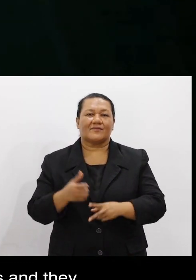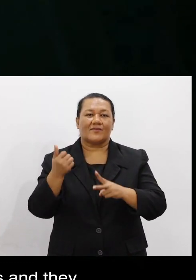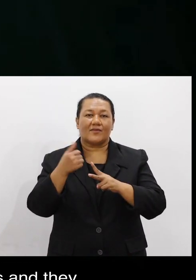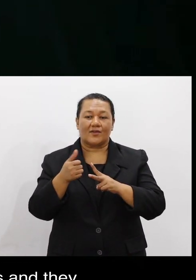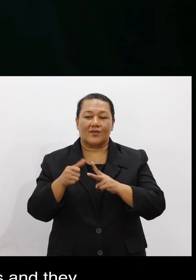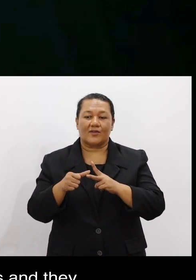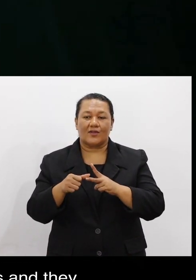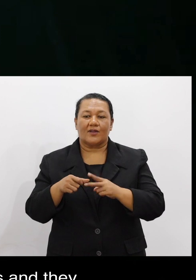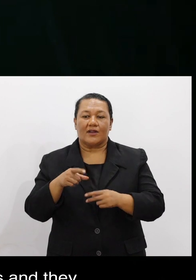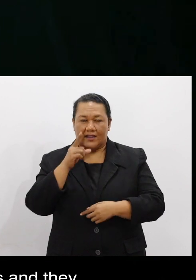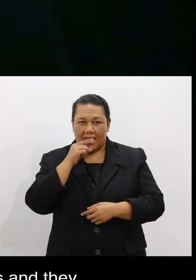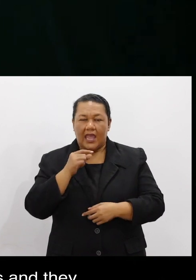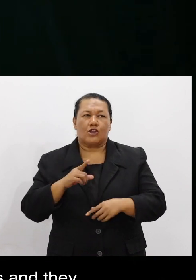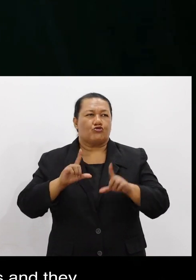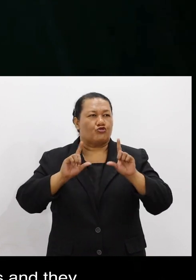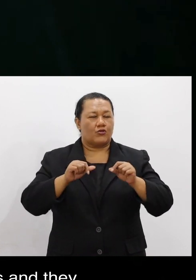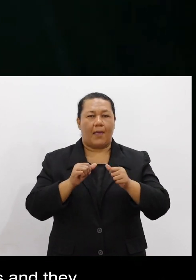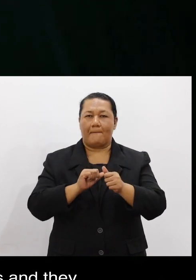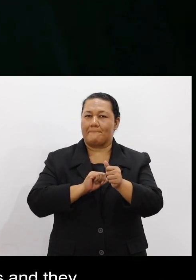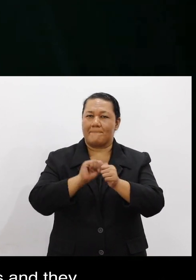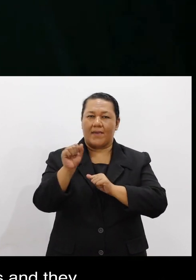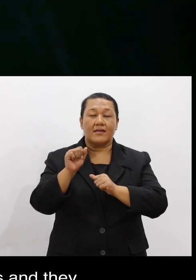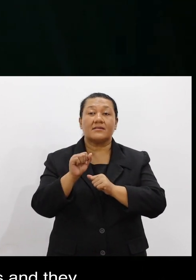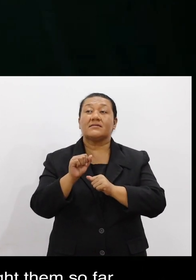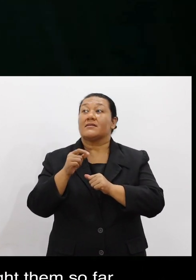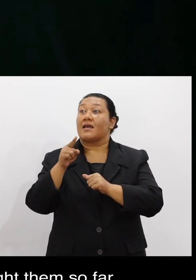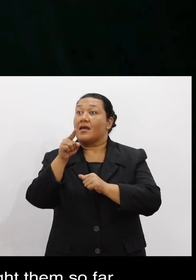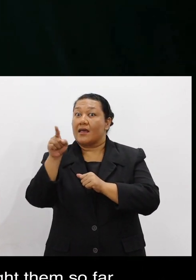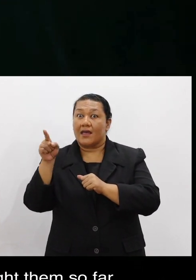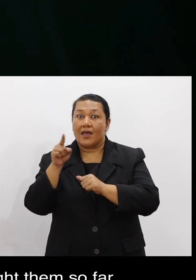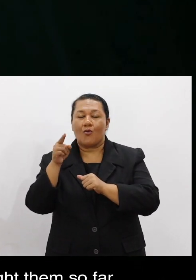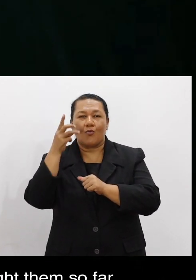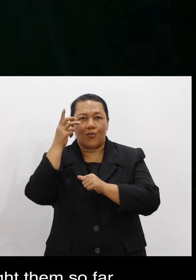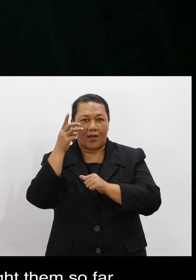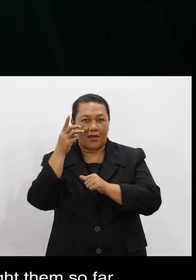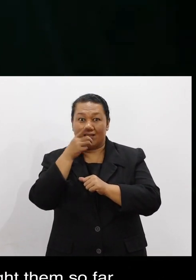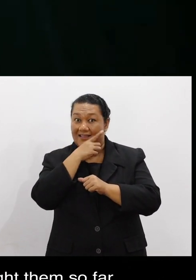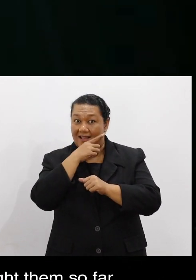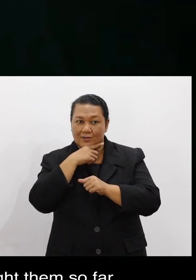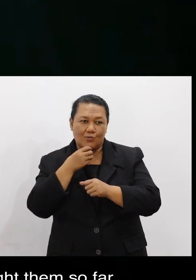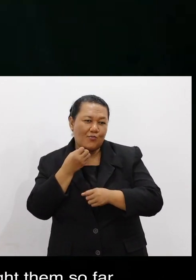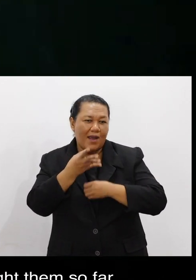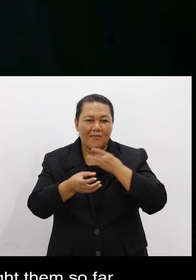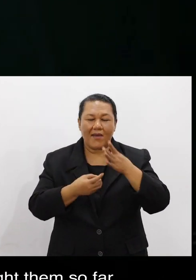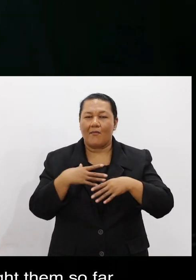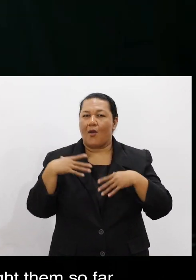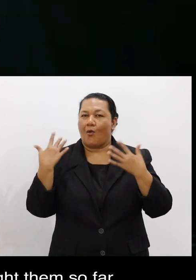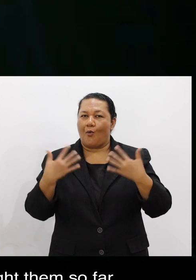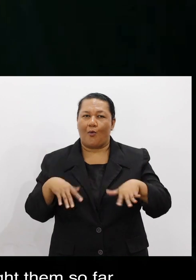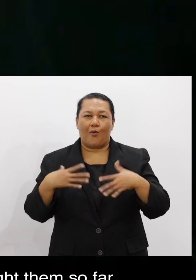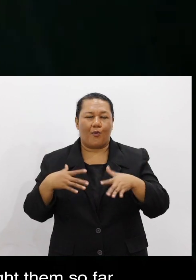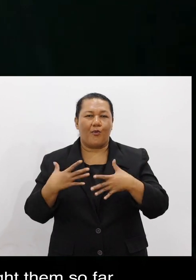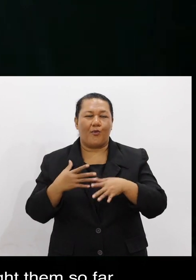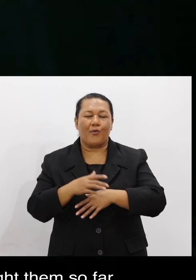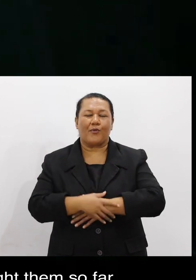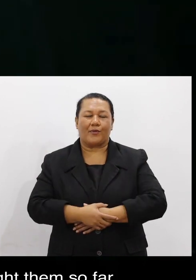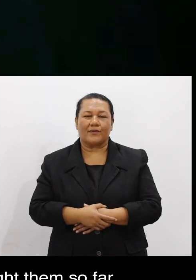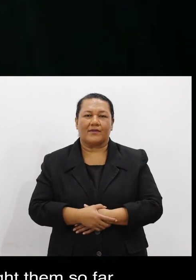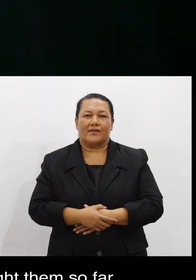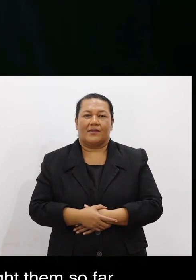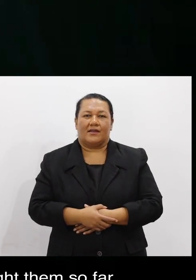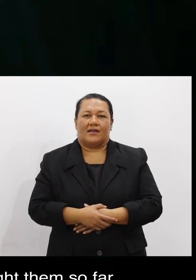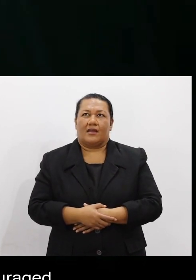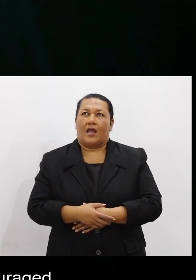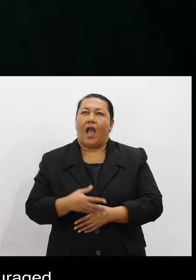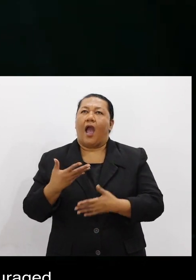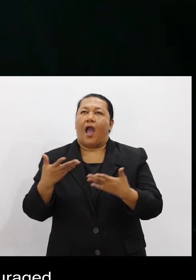they came out with boldness and they shared their experiences. How Voice for Change has brought them